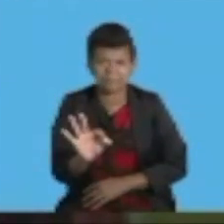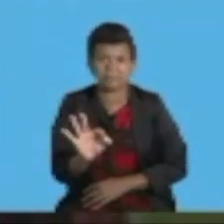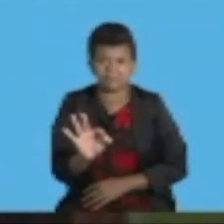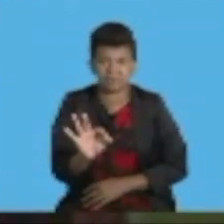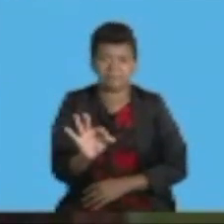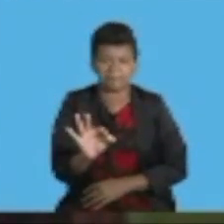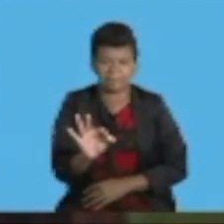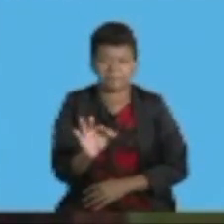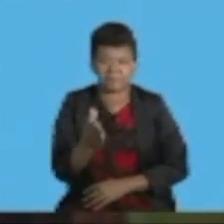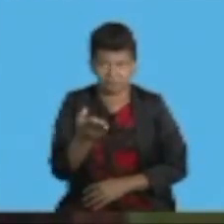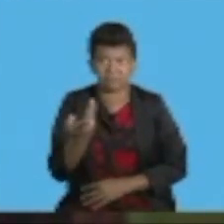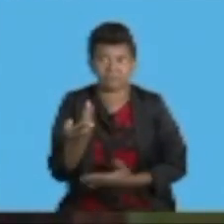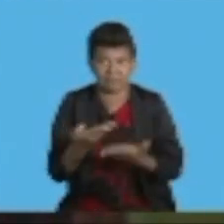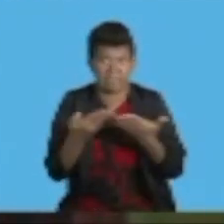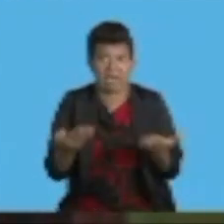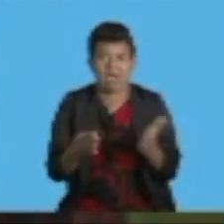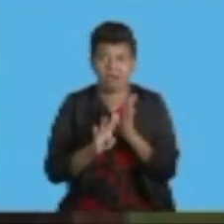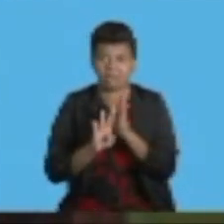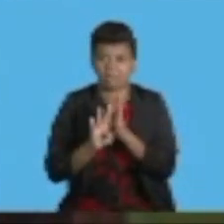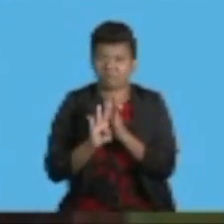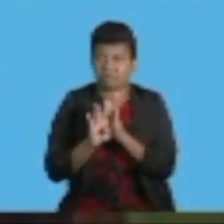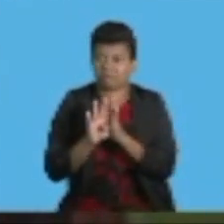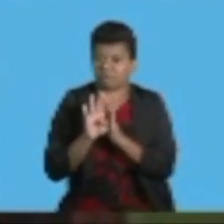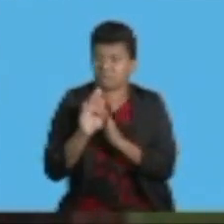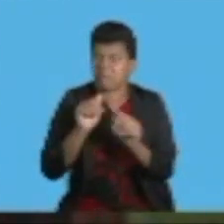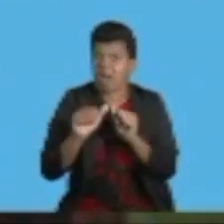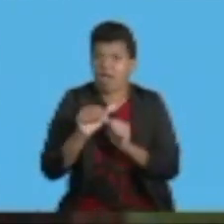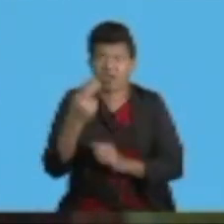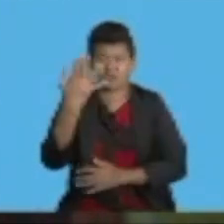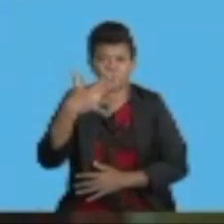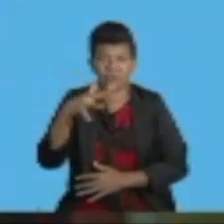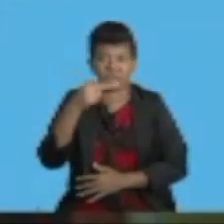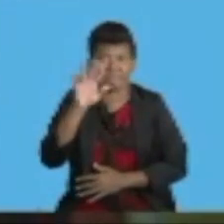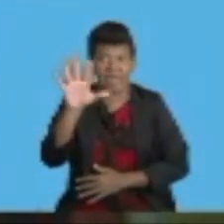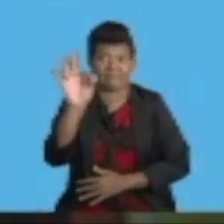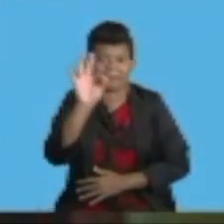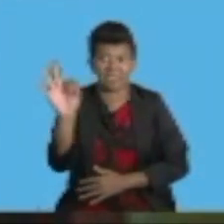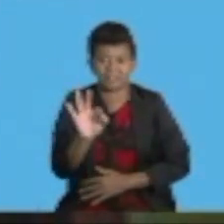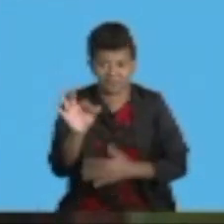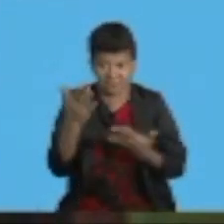of 25% of GDP, and we are very much in line with that.